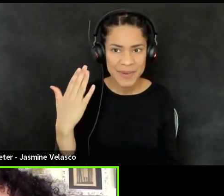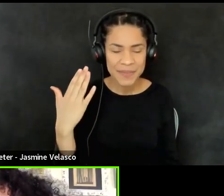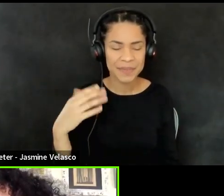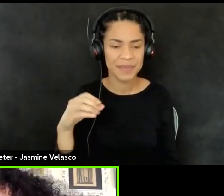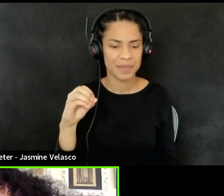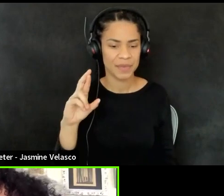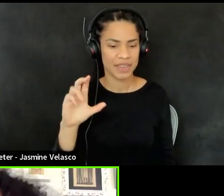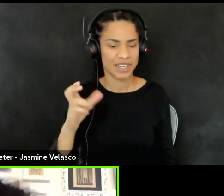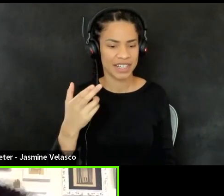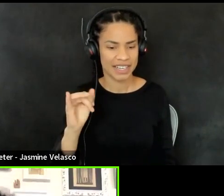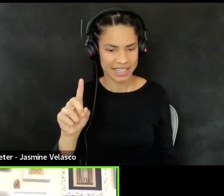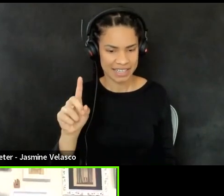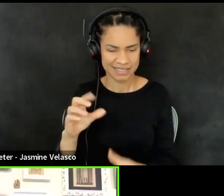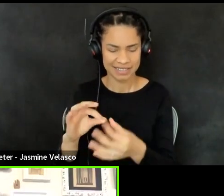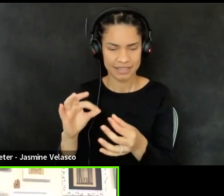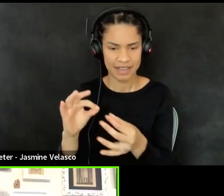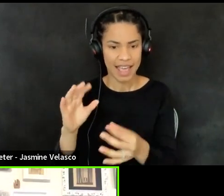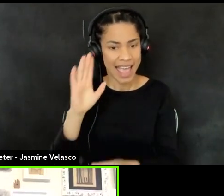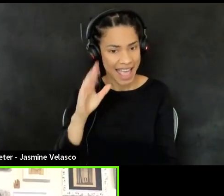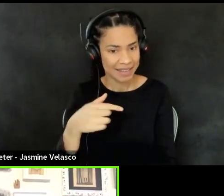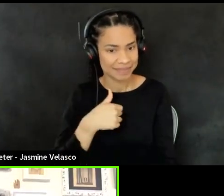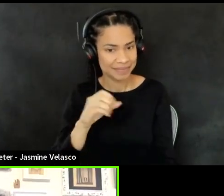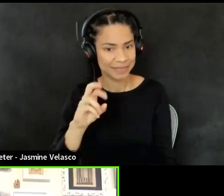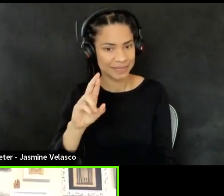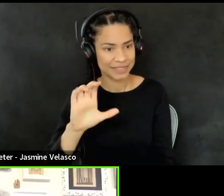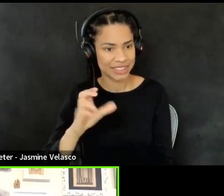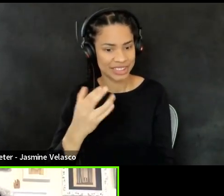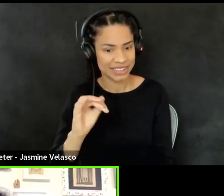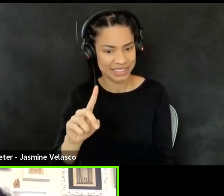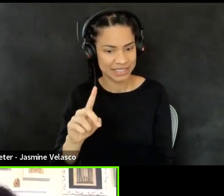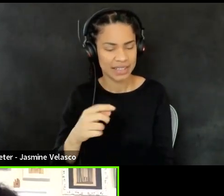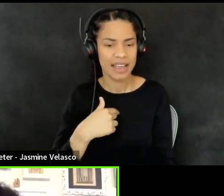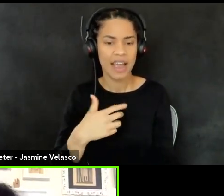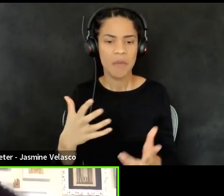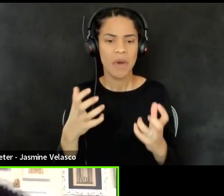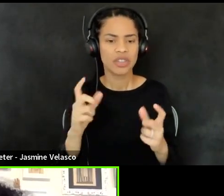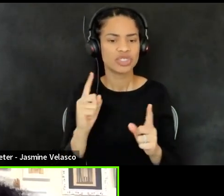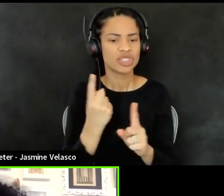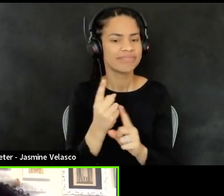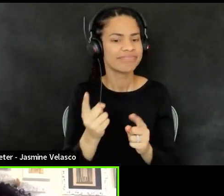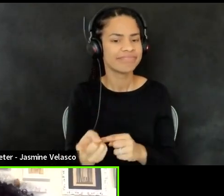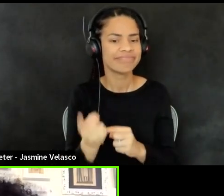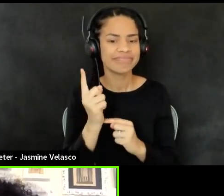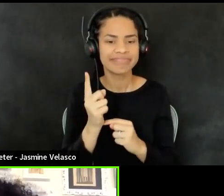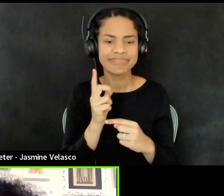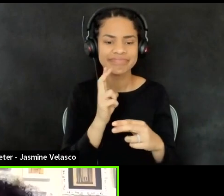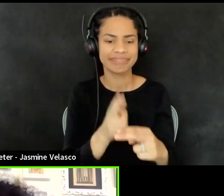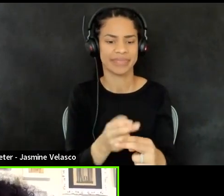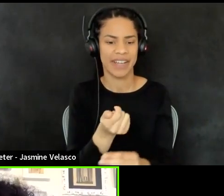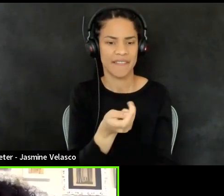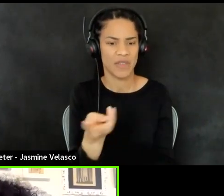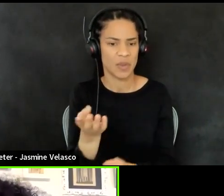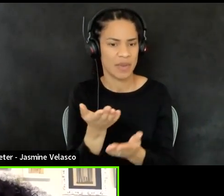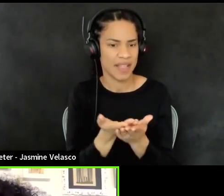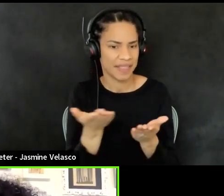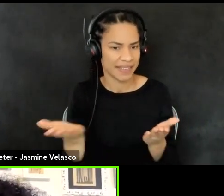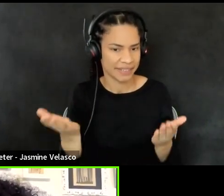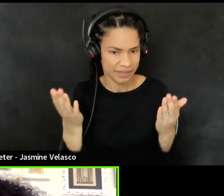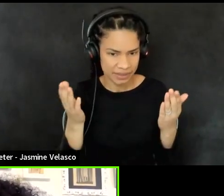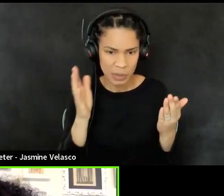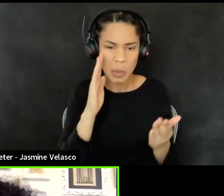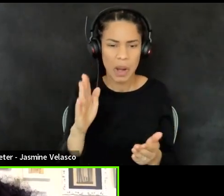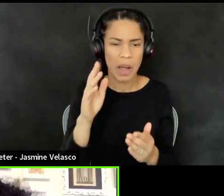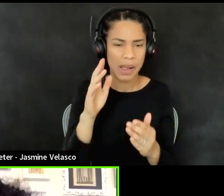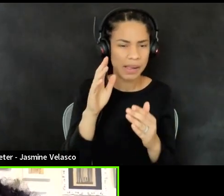As you just saw in the video, I'm Orchid. I'd like to take a moment to just mention a few things you can expect over the next few